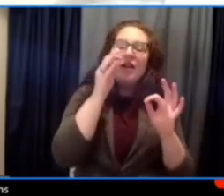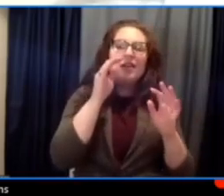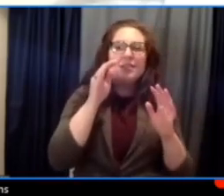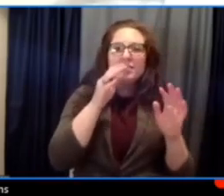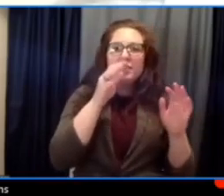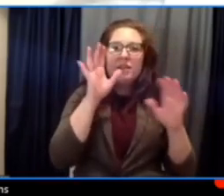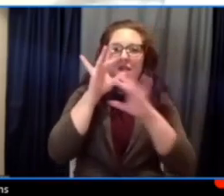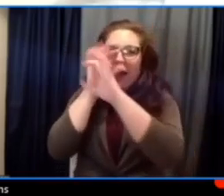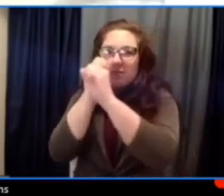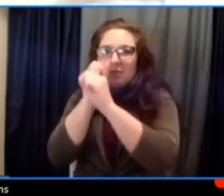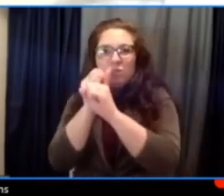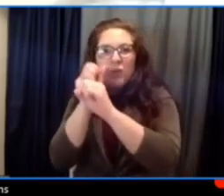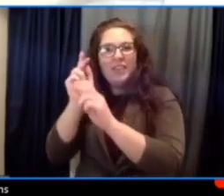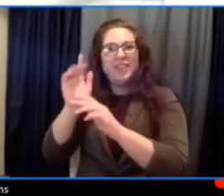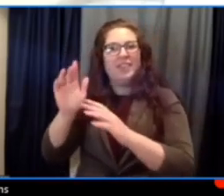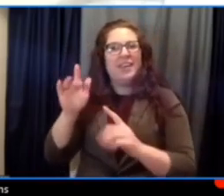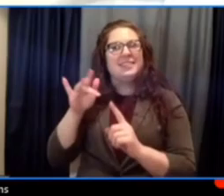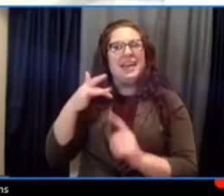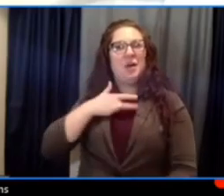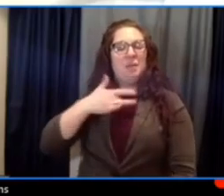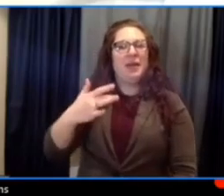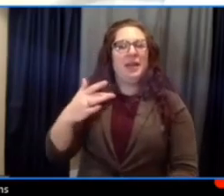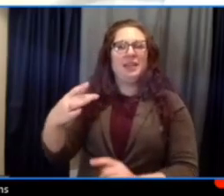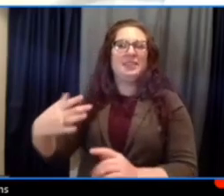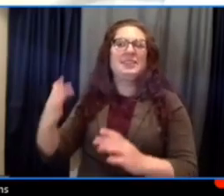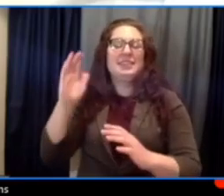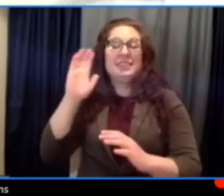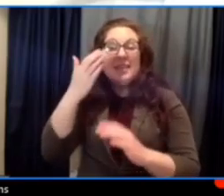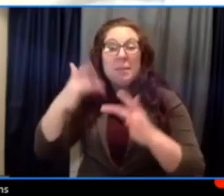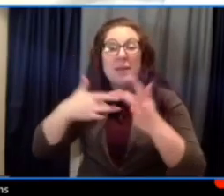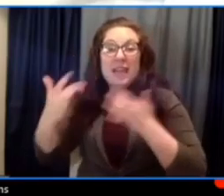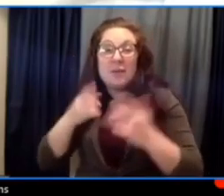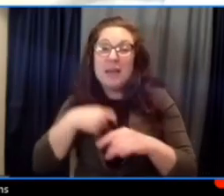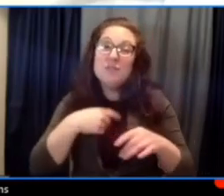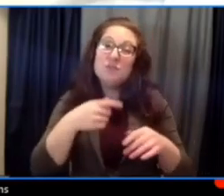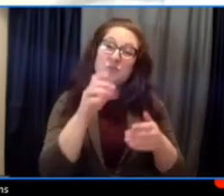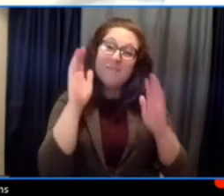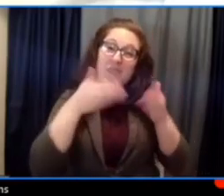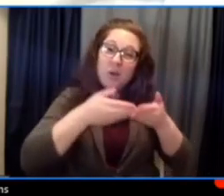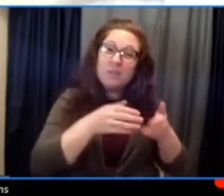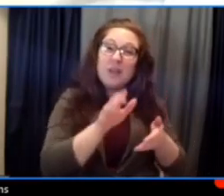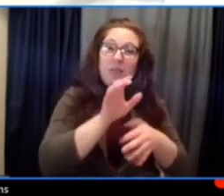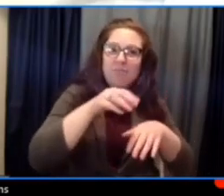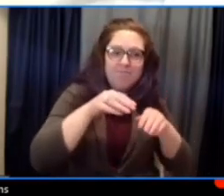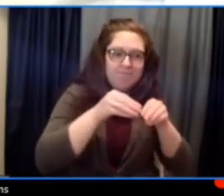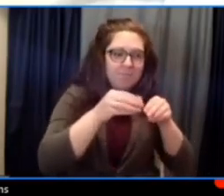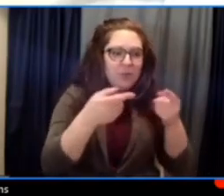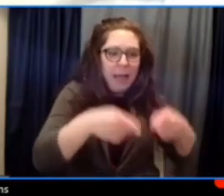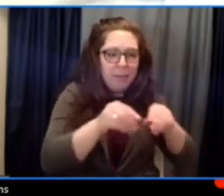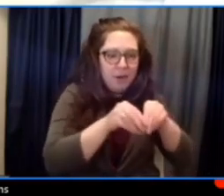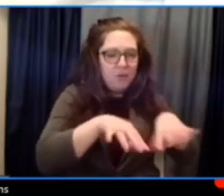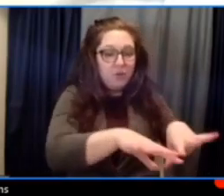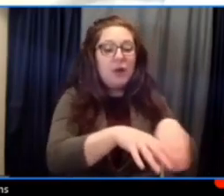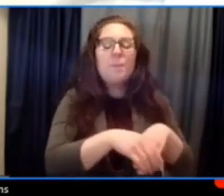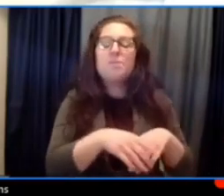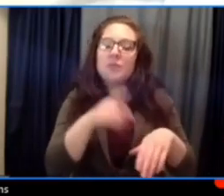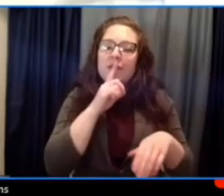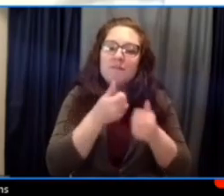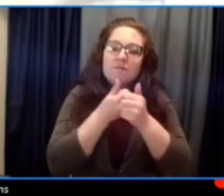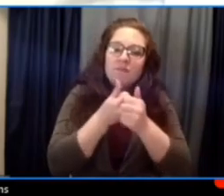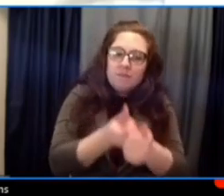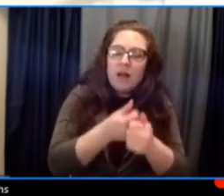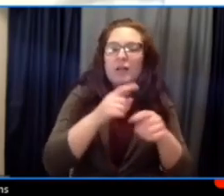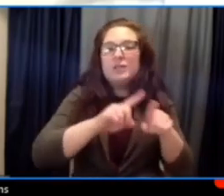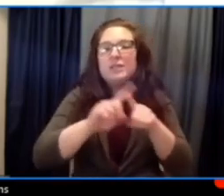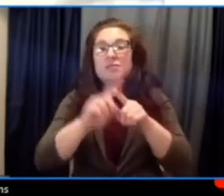and beyond, beyond being a key piece of that, we have to be both strategic and ambitious. If we follow this blueprint, as it's been